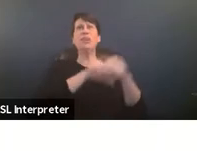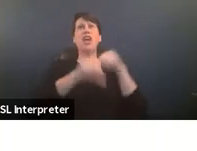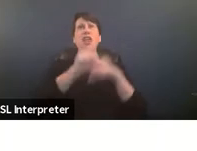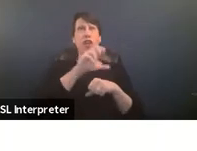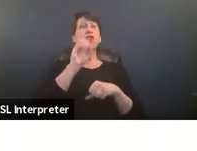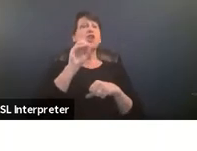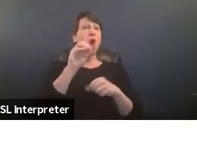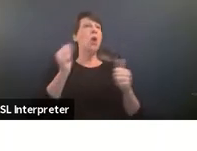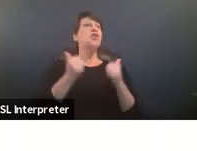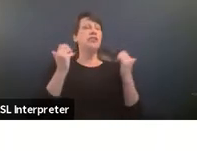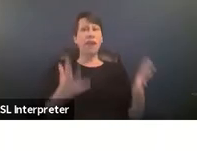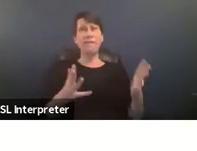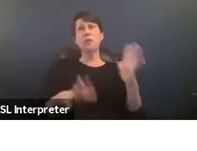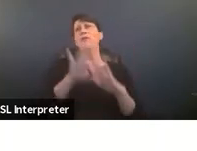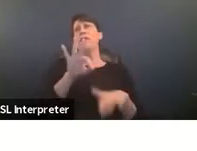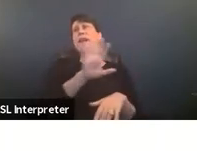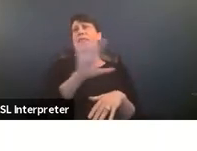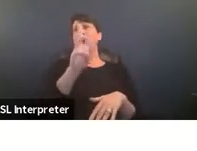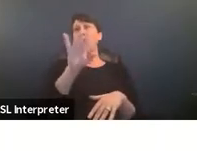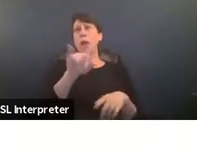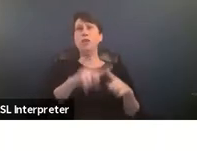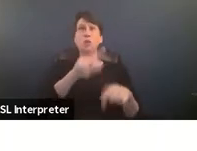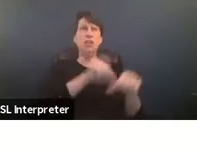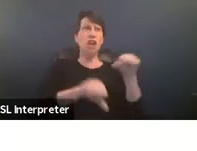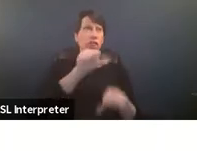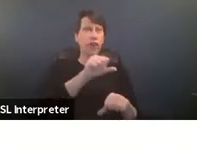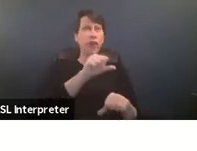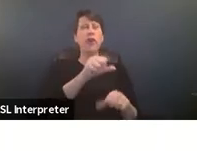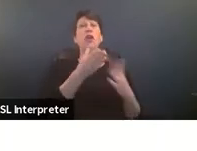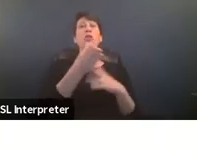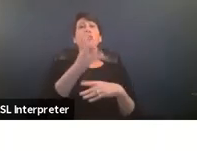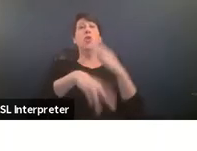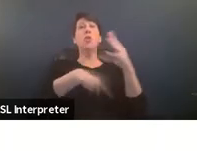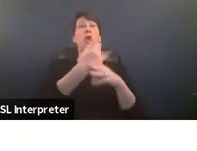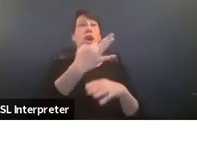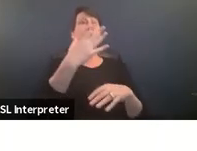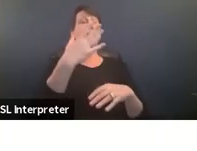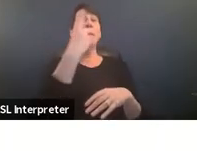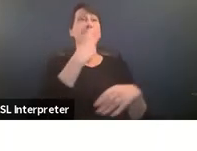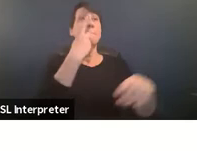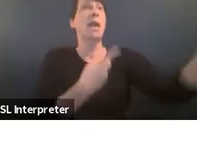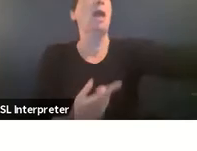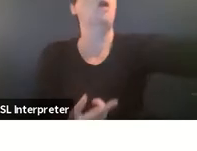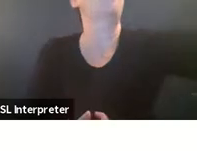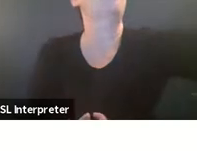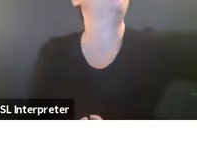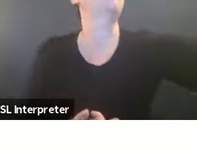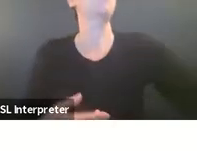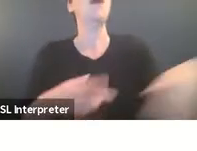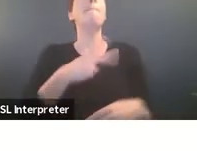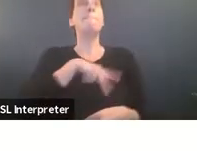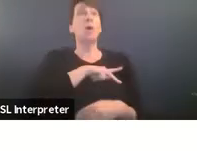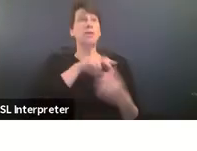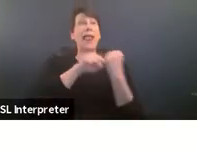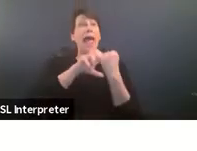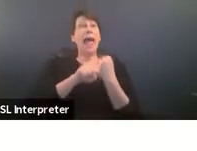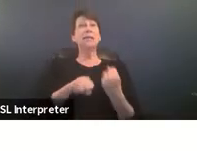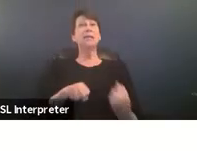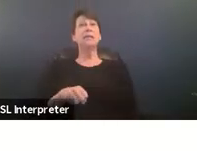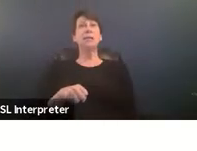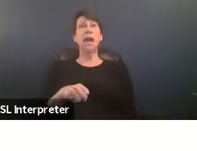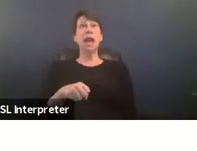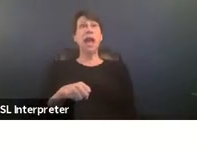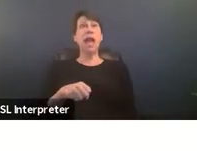survivors were finding their way to each other through word of mouth through personal ads um and through feminist